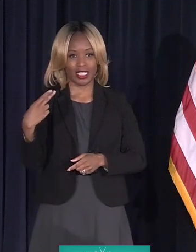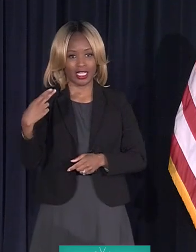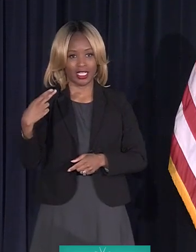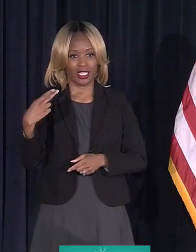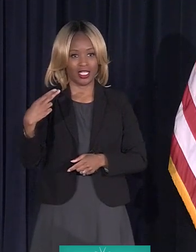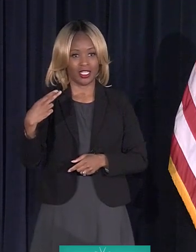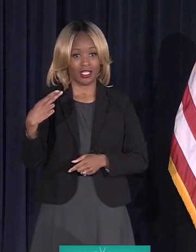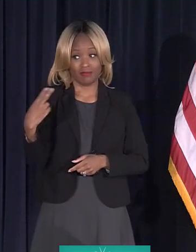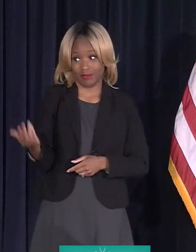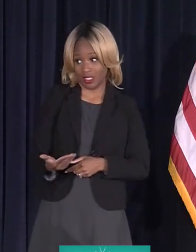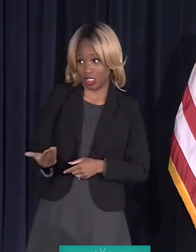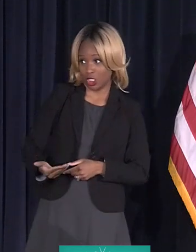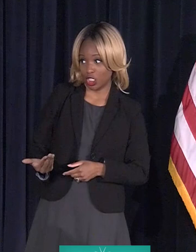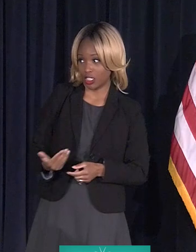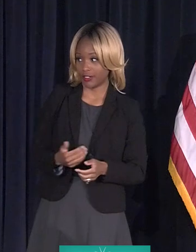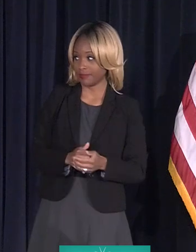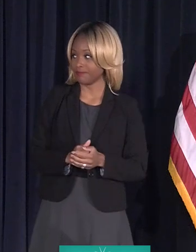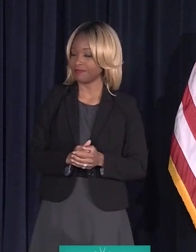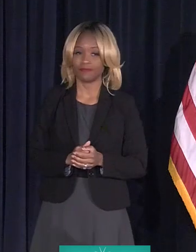Laquila, are you here?